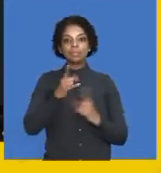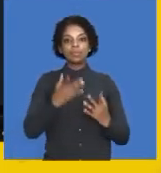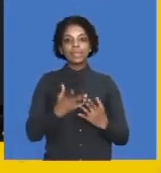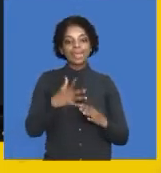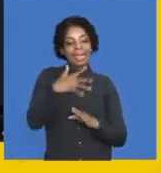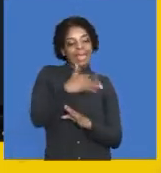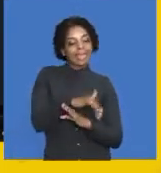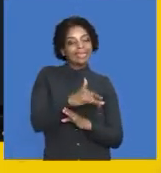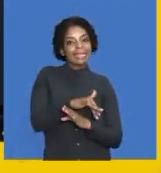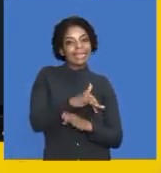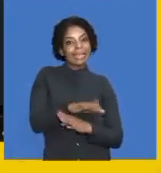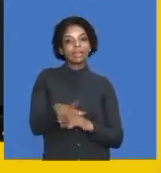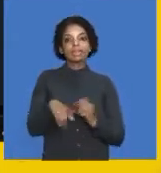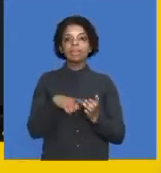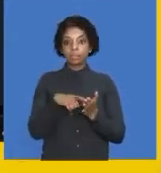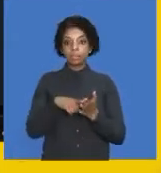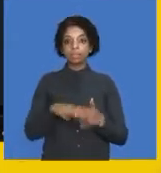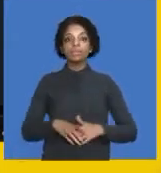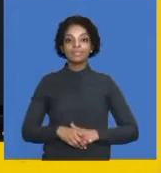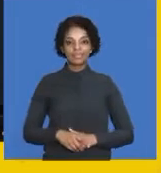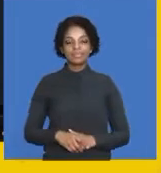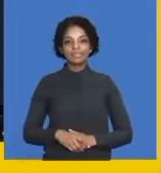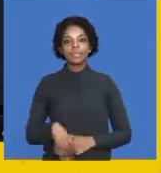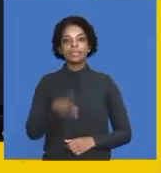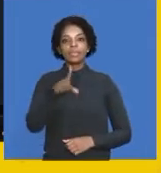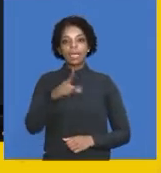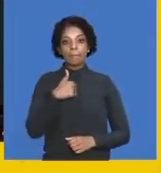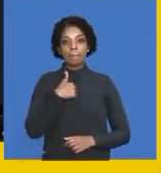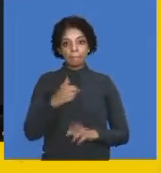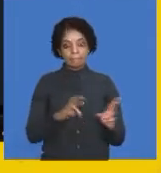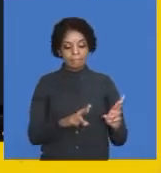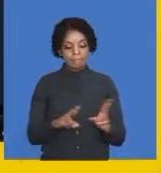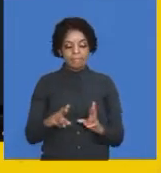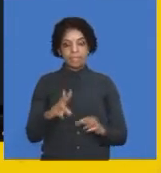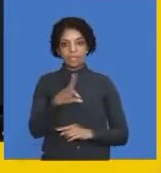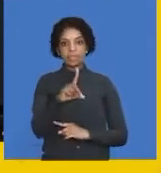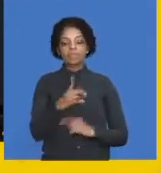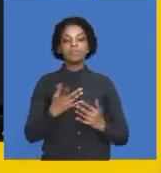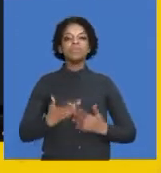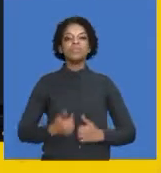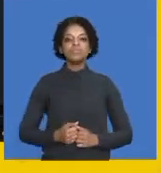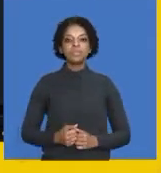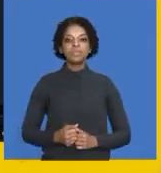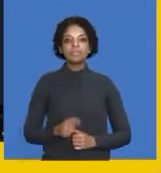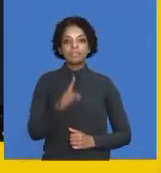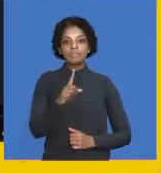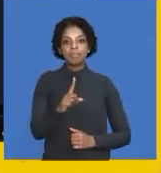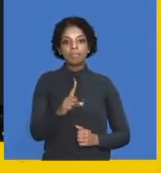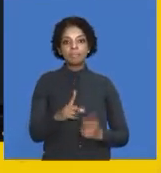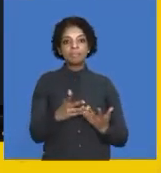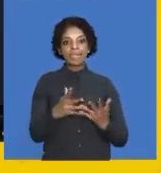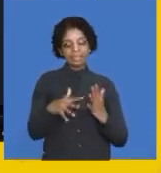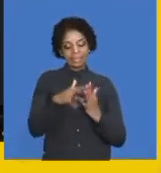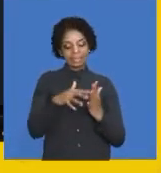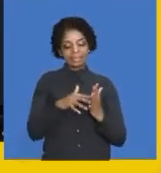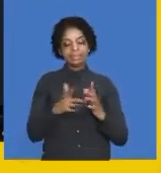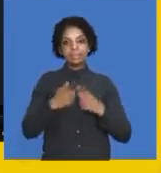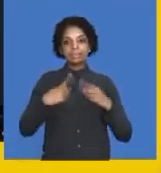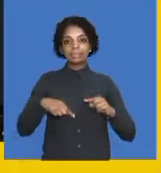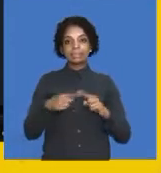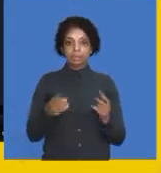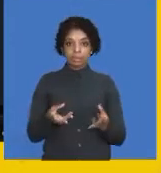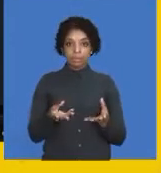recon. Here I'm referring to reconciling the creditors statement that we are receiving